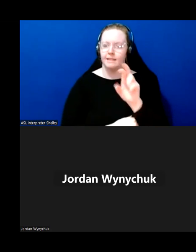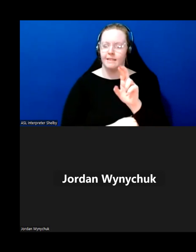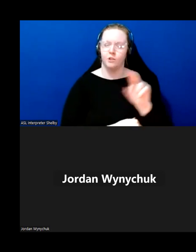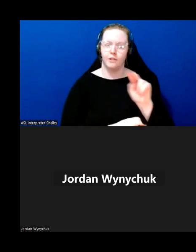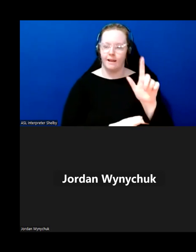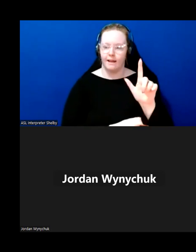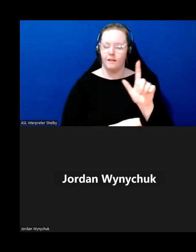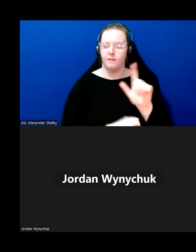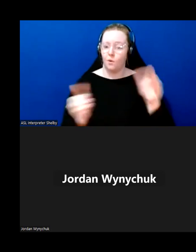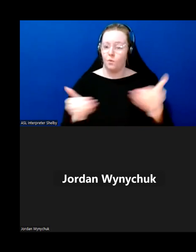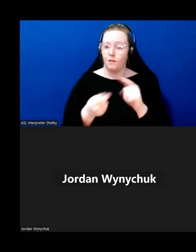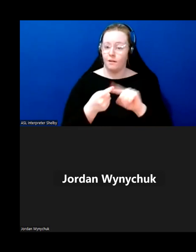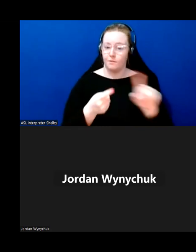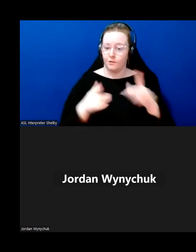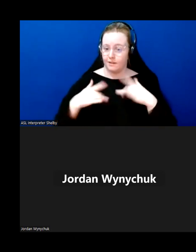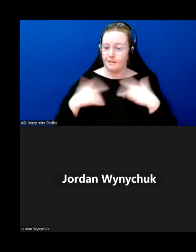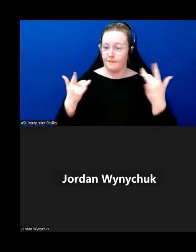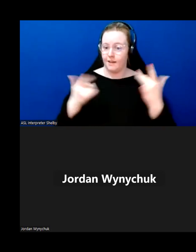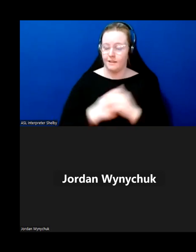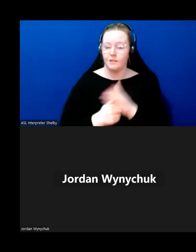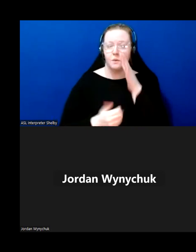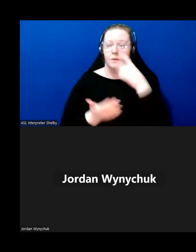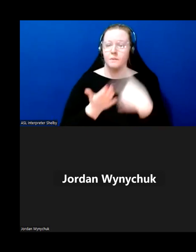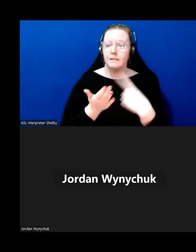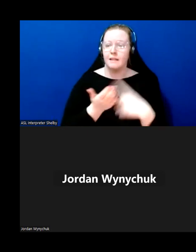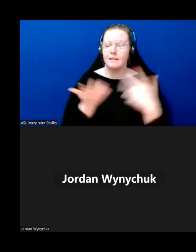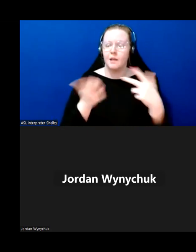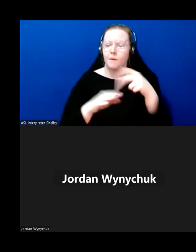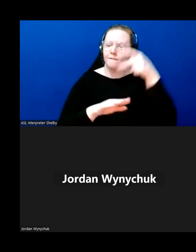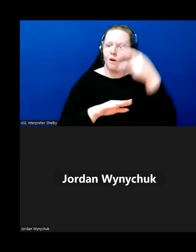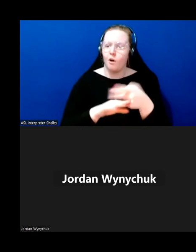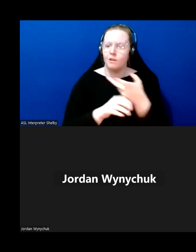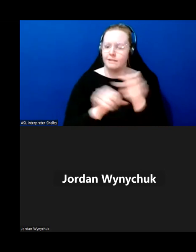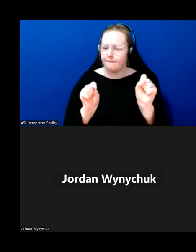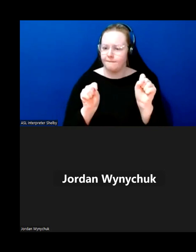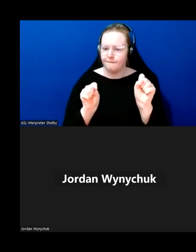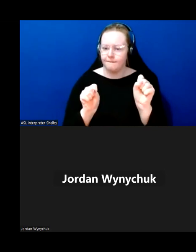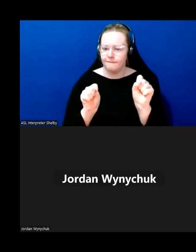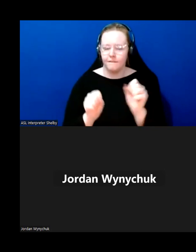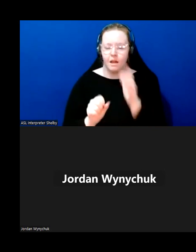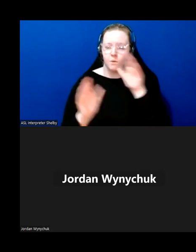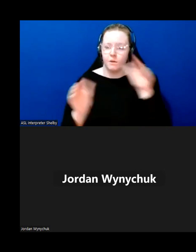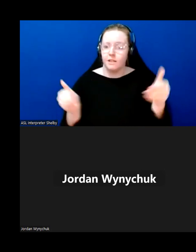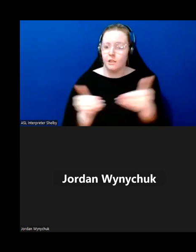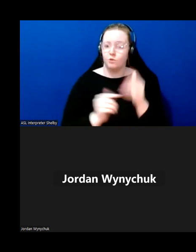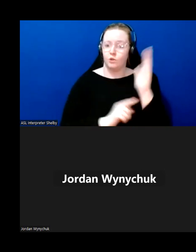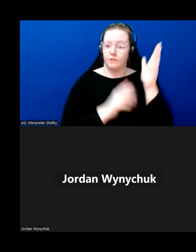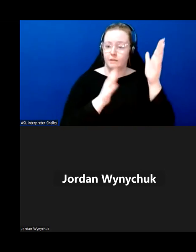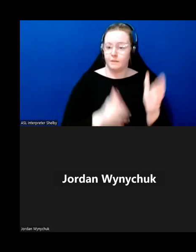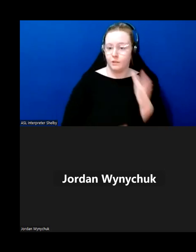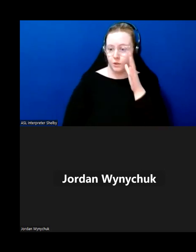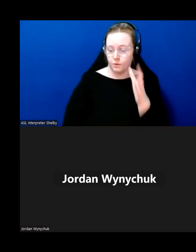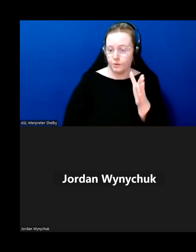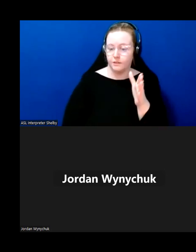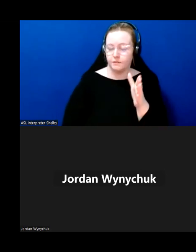week's let's talk about session today we'll be talking about falls of safety i'm going to introduce our guest speaker in a moment sign